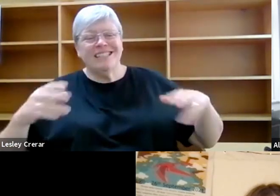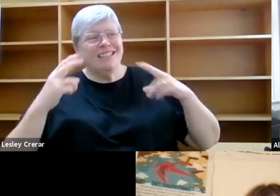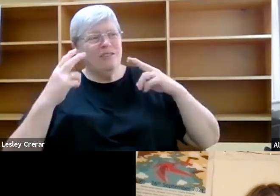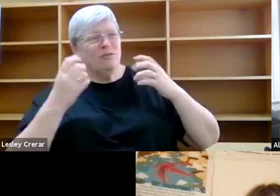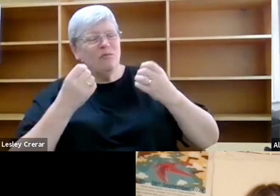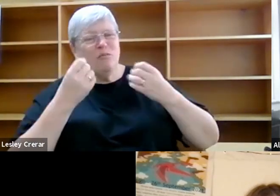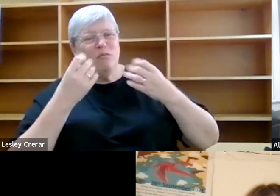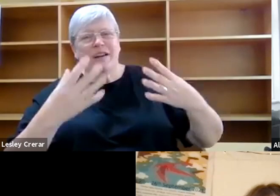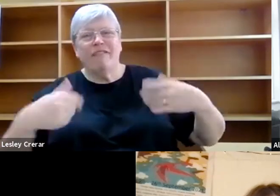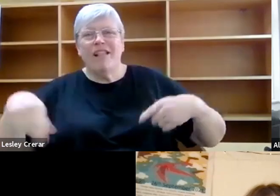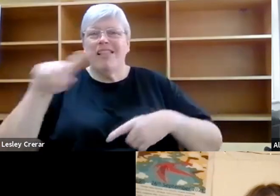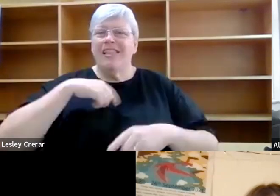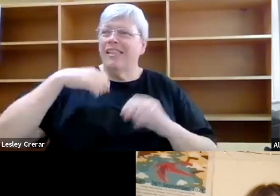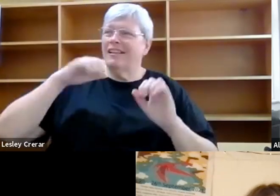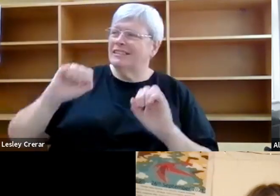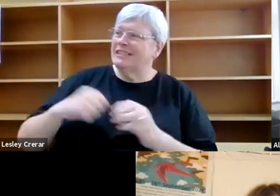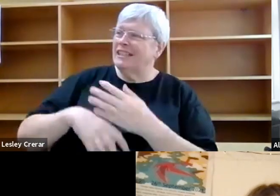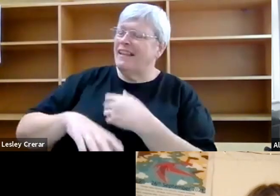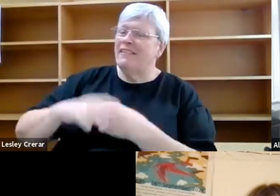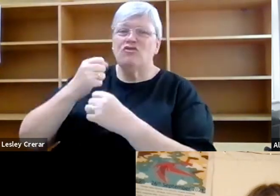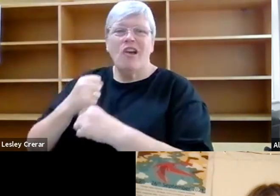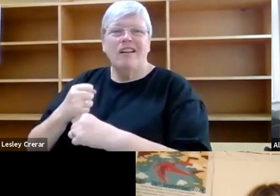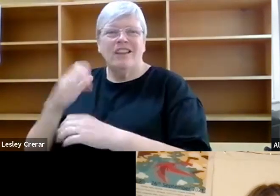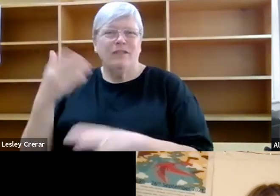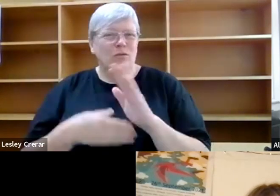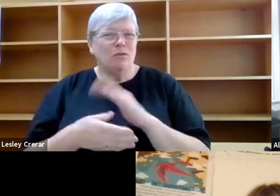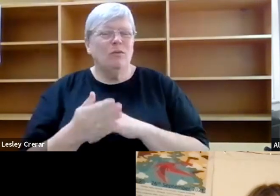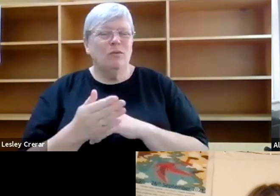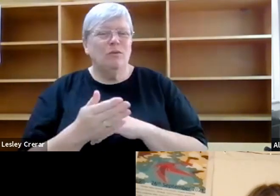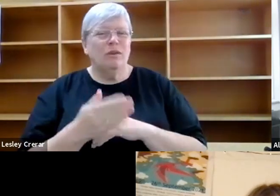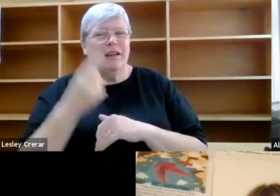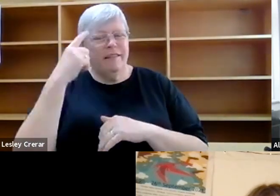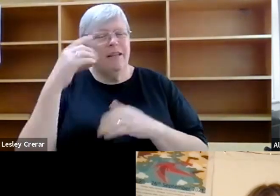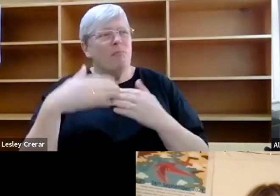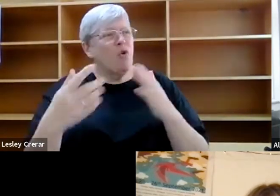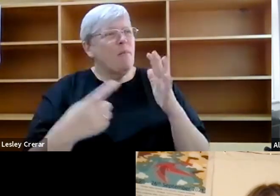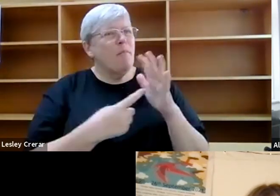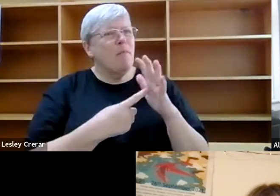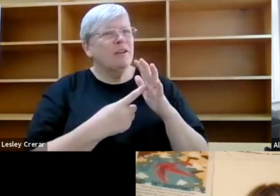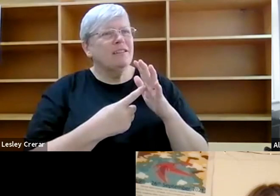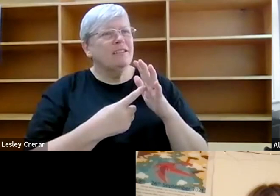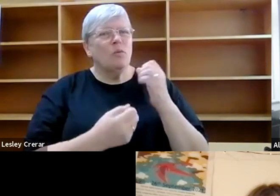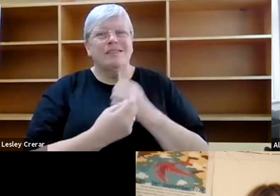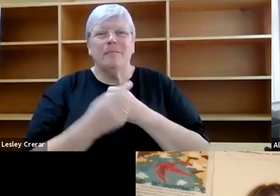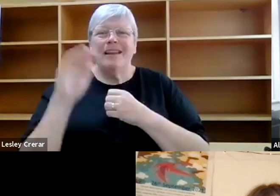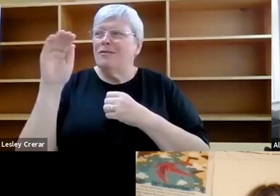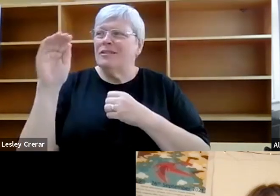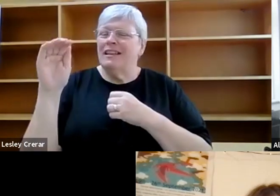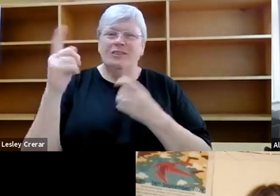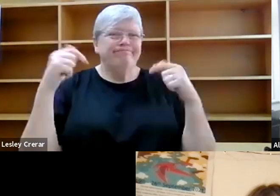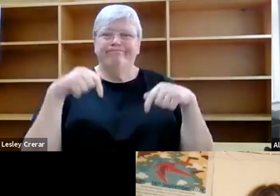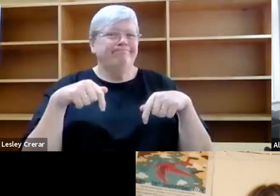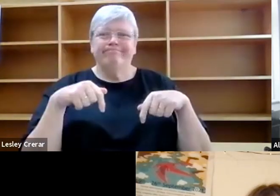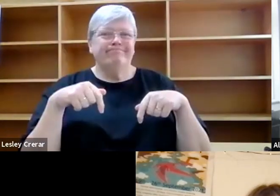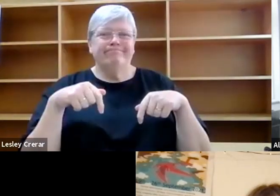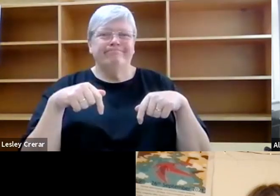in this church. And I remember thinking, I think it's much more important what's happening outside than what's happening in here. And